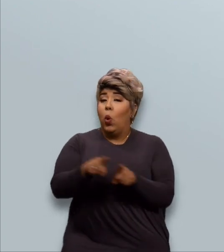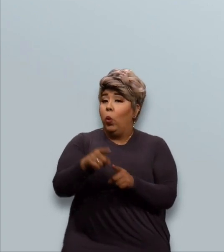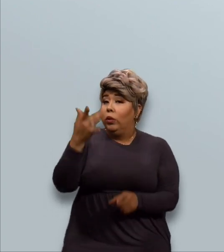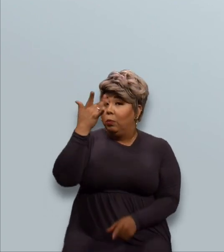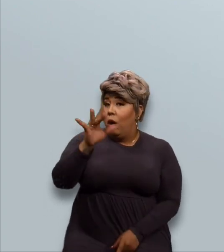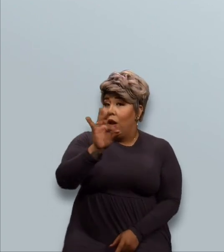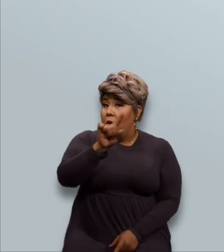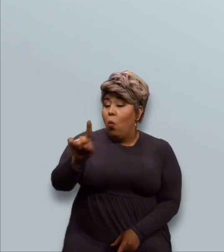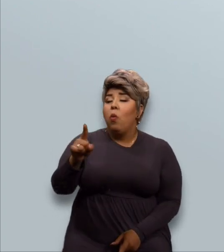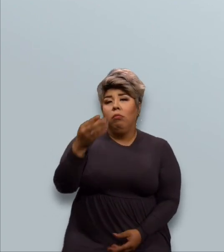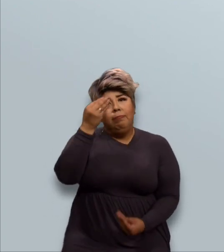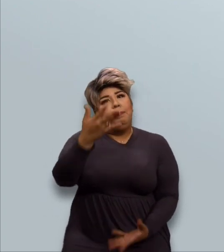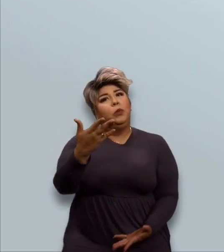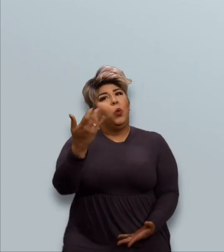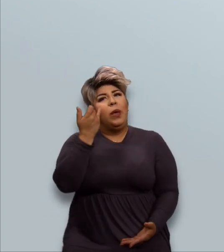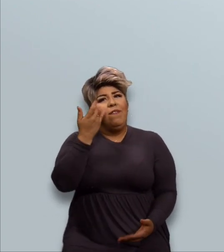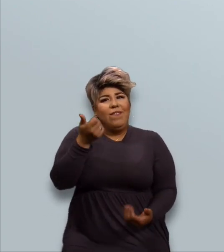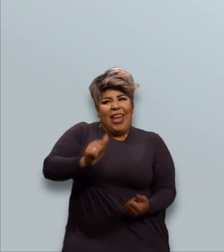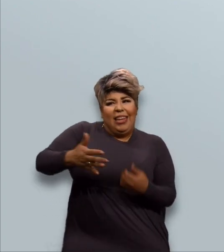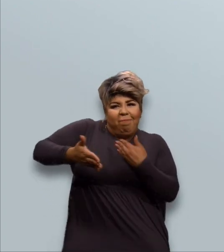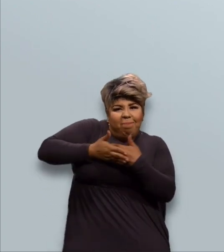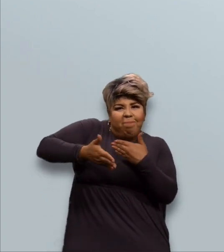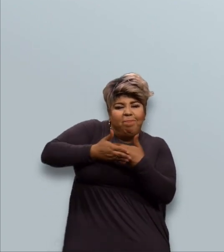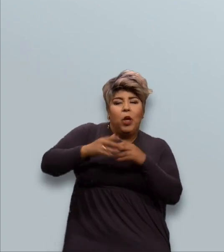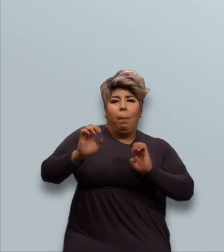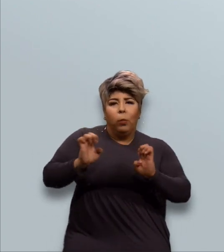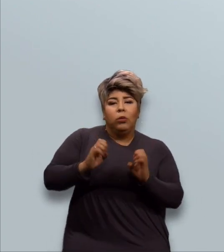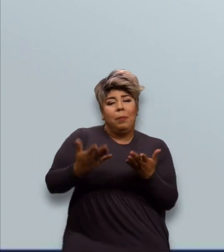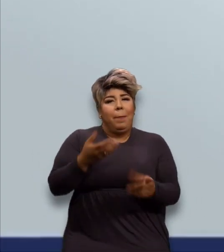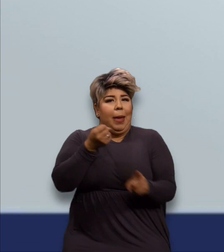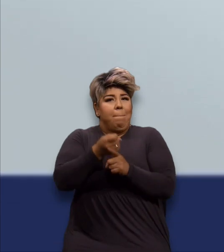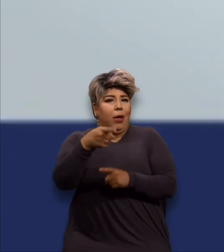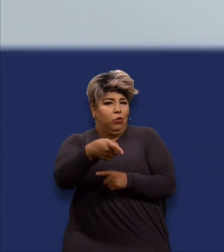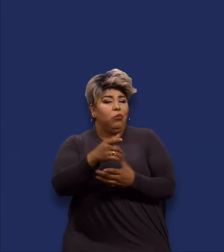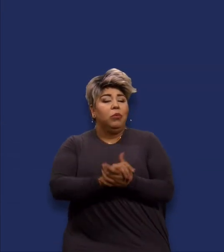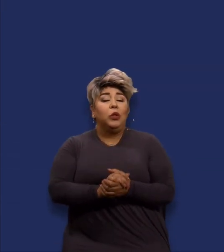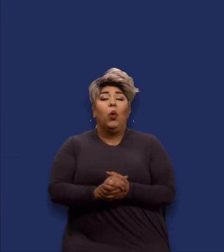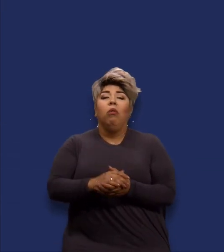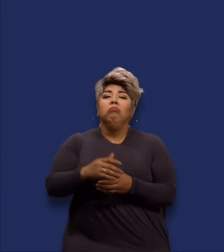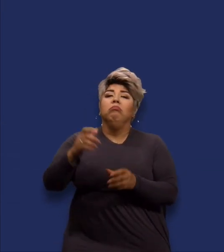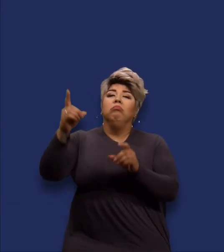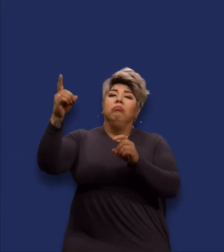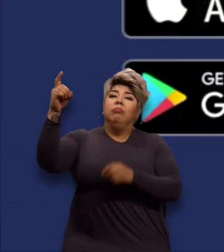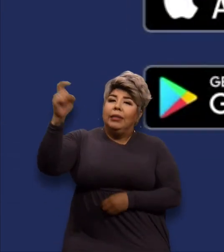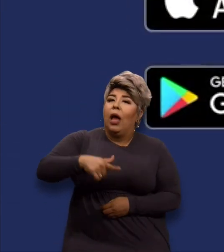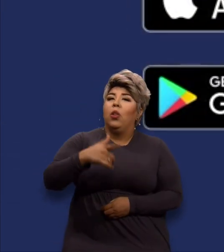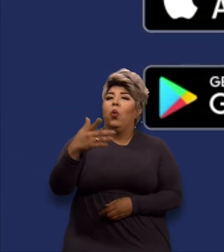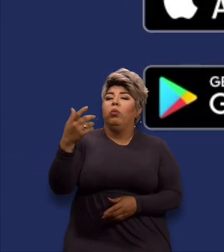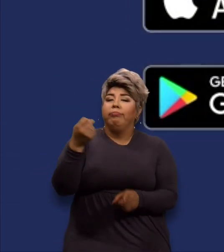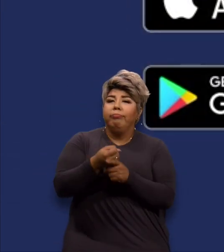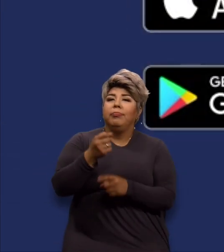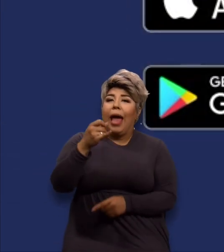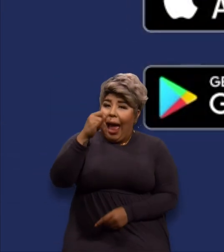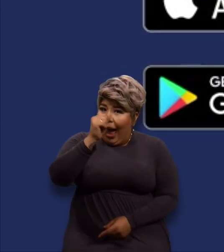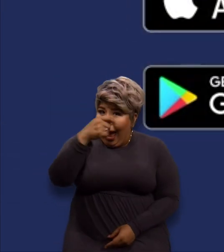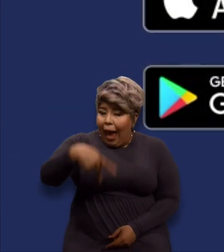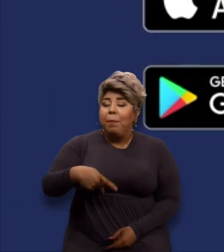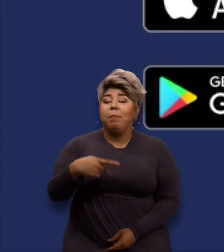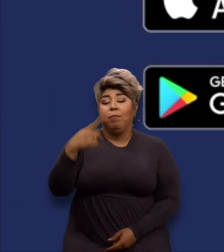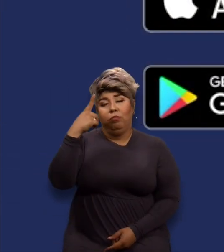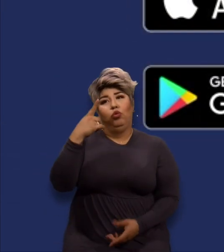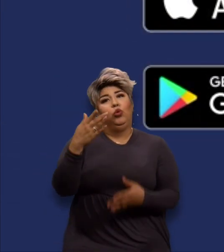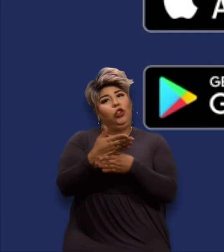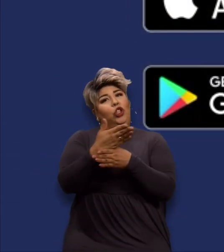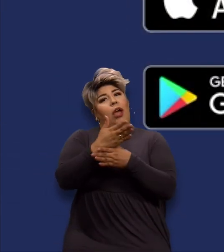up-to-date on any nearby emergencies that may impact you or your community. Download the smart911 app to instantly share life-saving